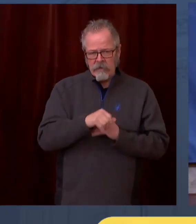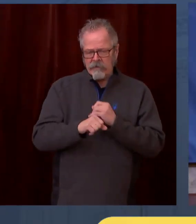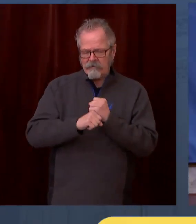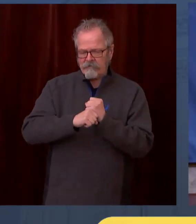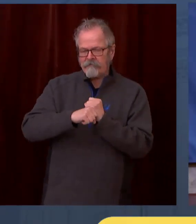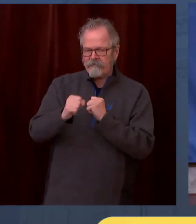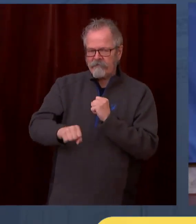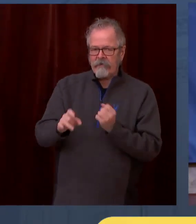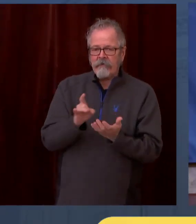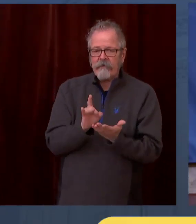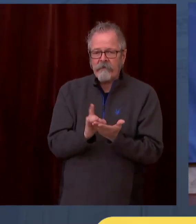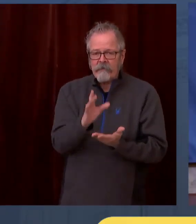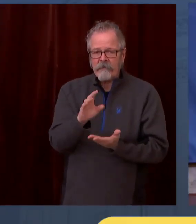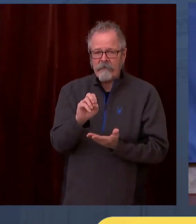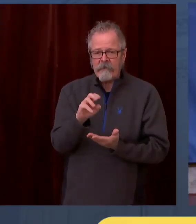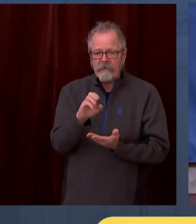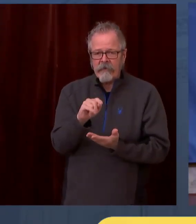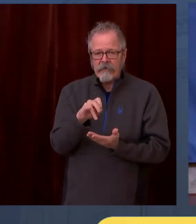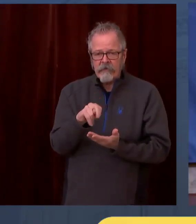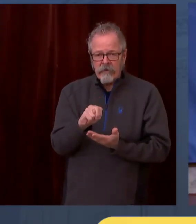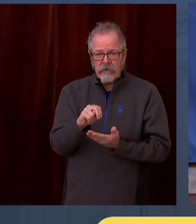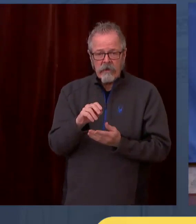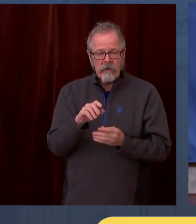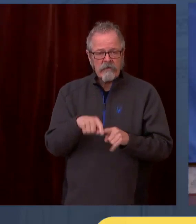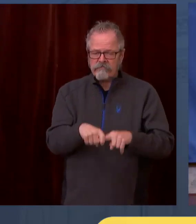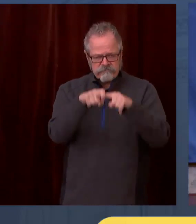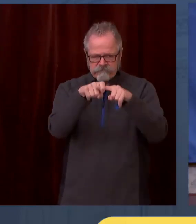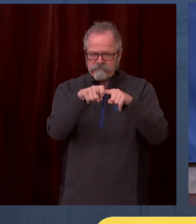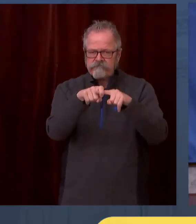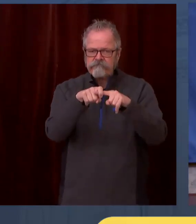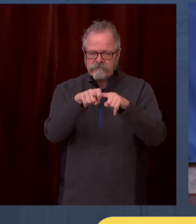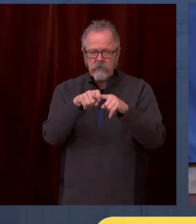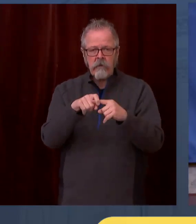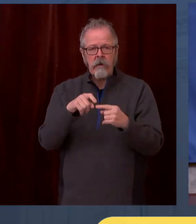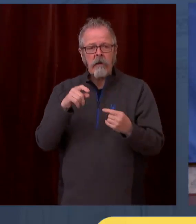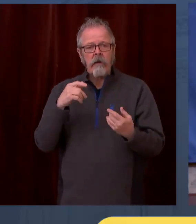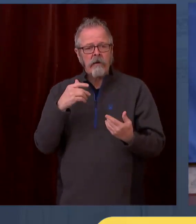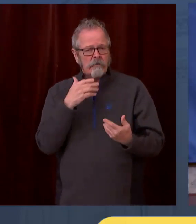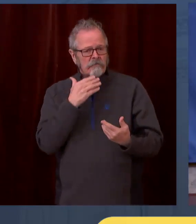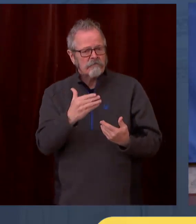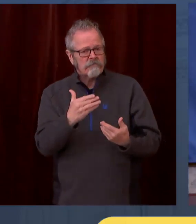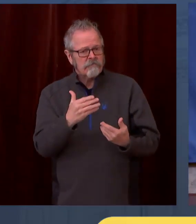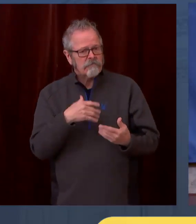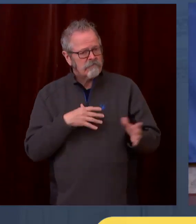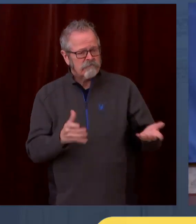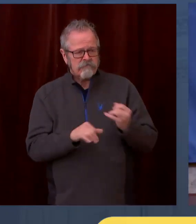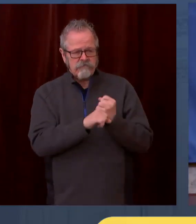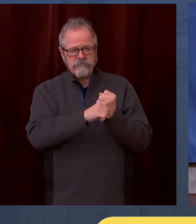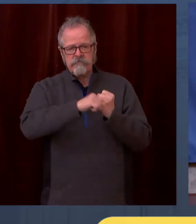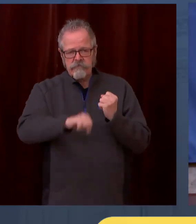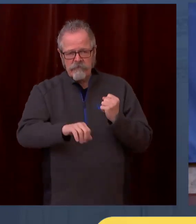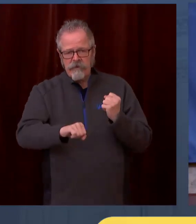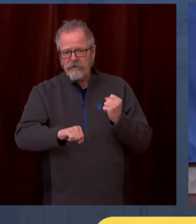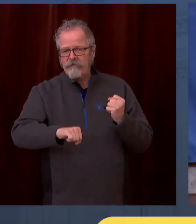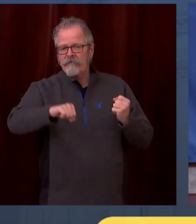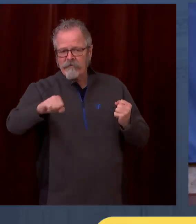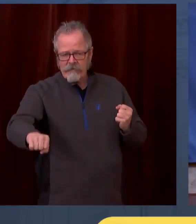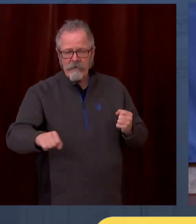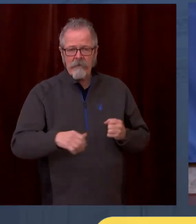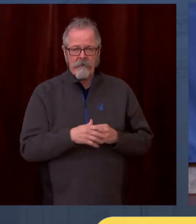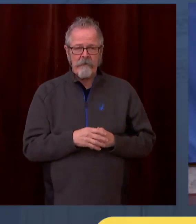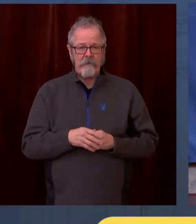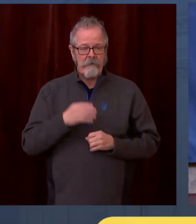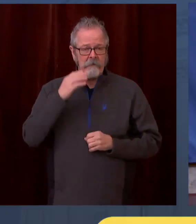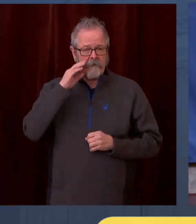and federal funds, as you know, $504 million has already been set aside for assistance. And hundreds of